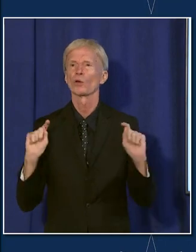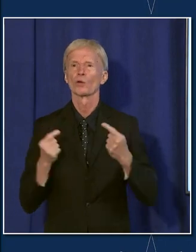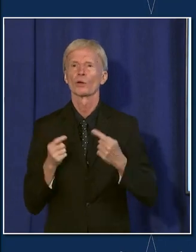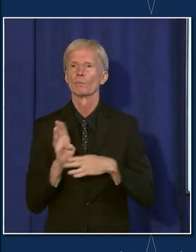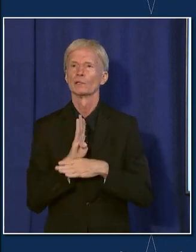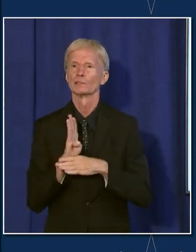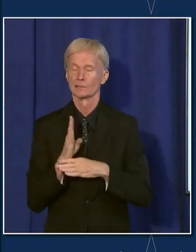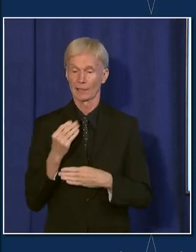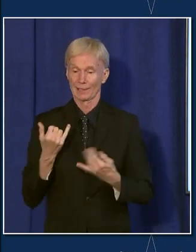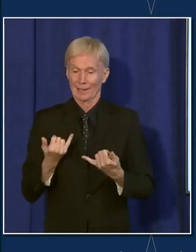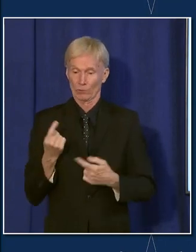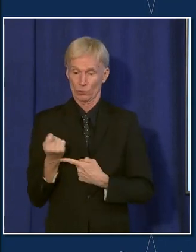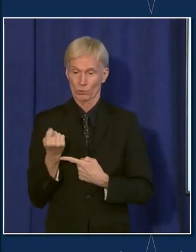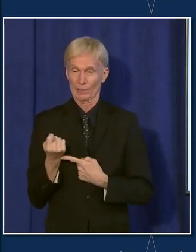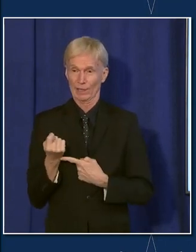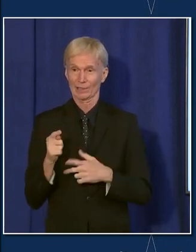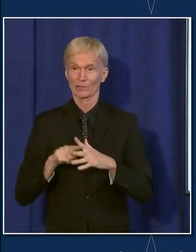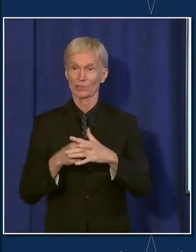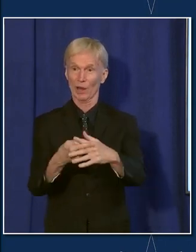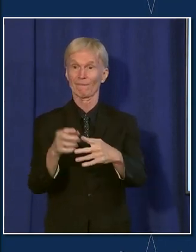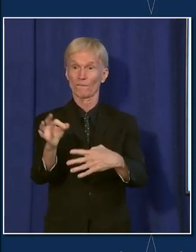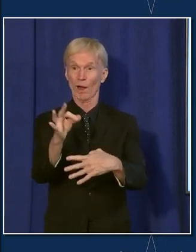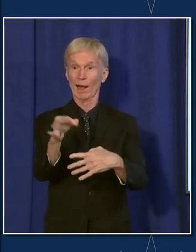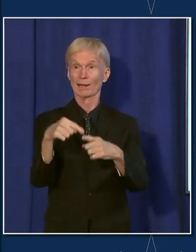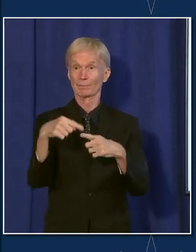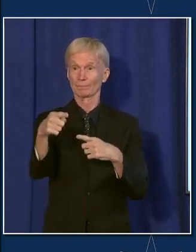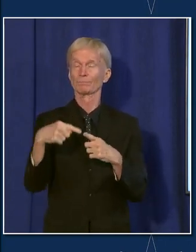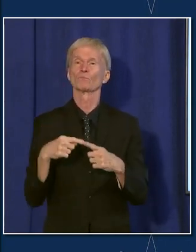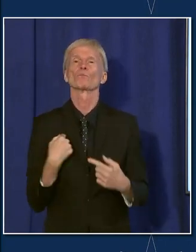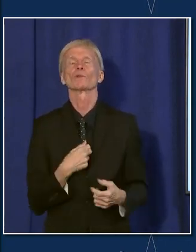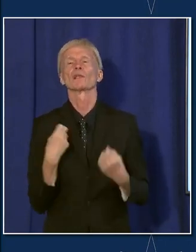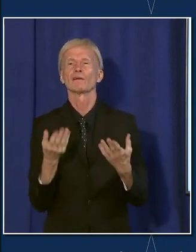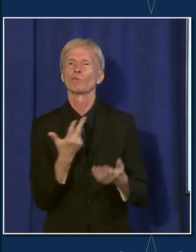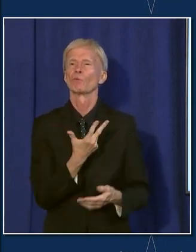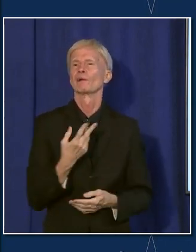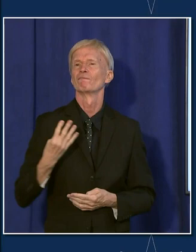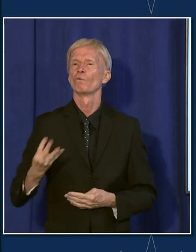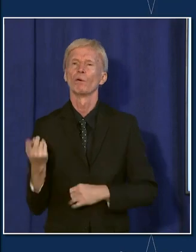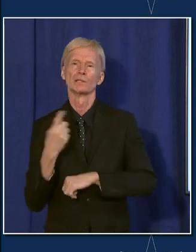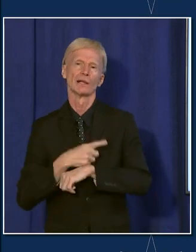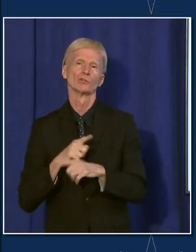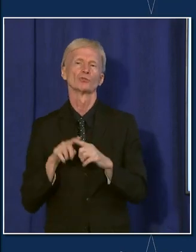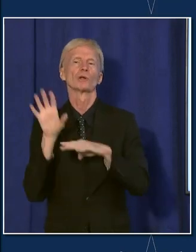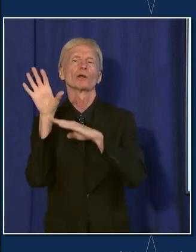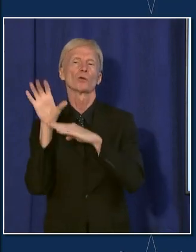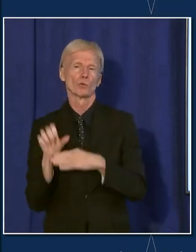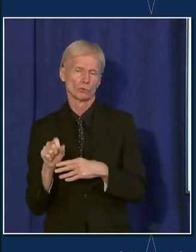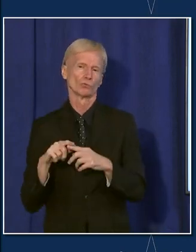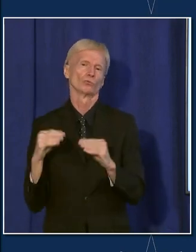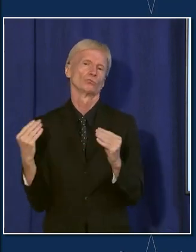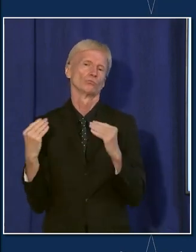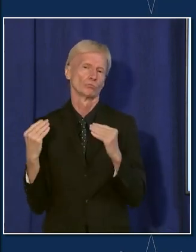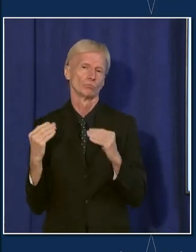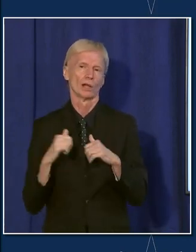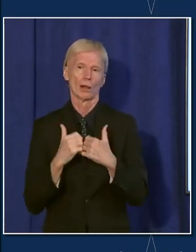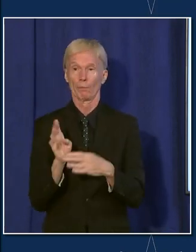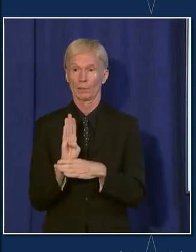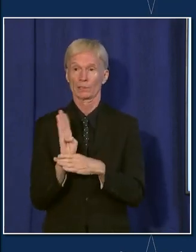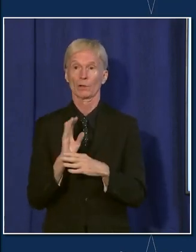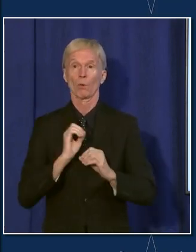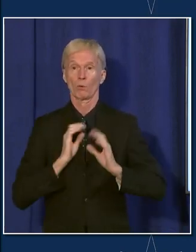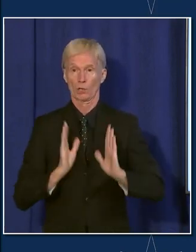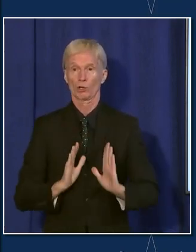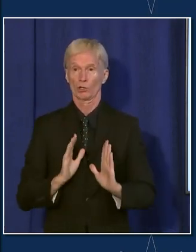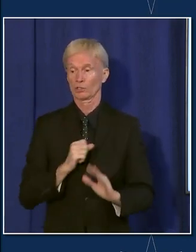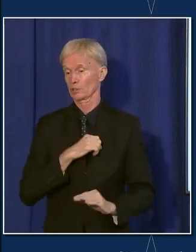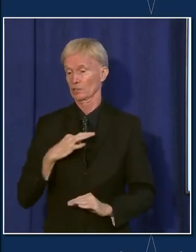doing this on Tuesday, the mandate goes in on Friday, is to give everyone three or four days to kind of get acclimated, train, train the business owners. They